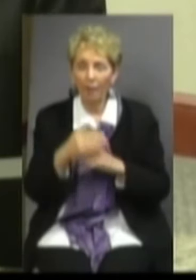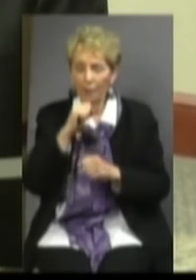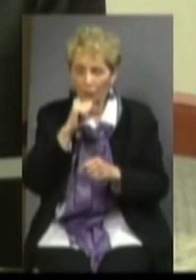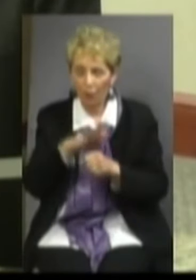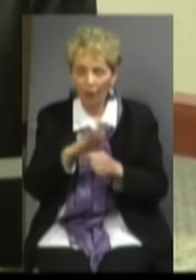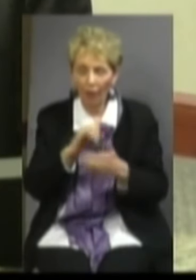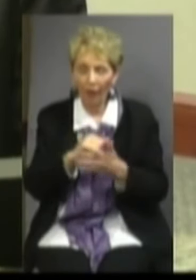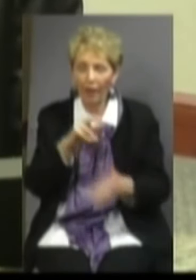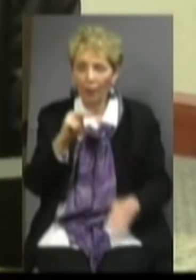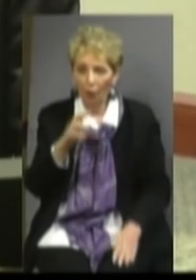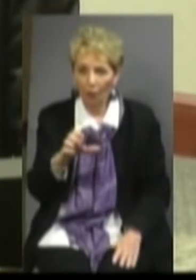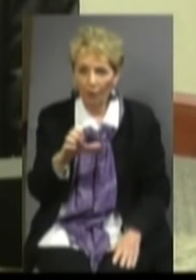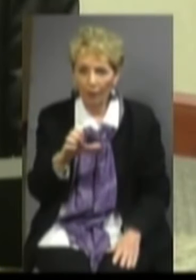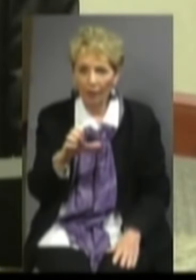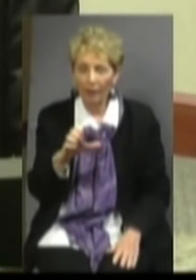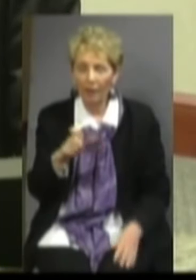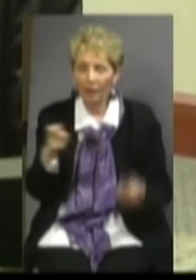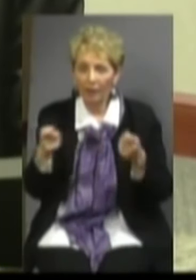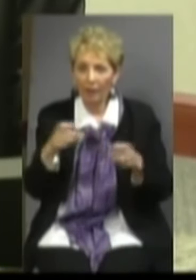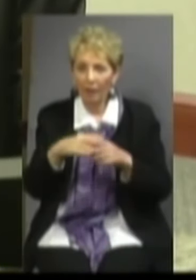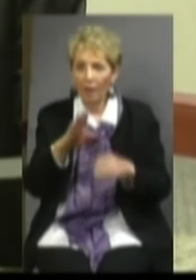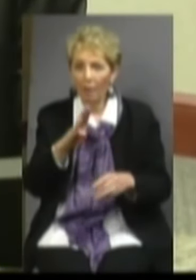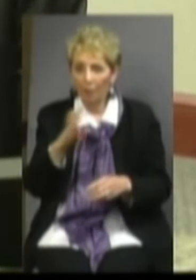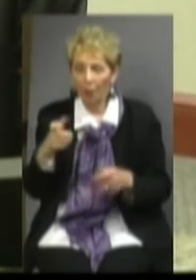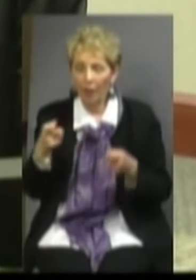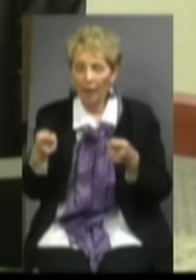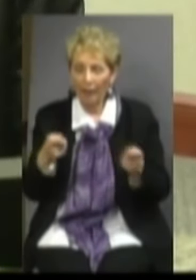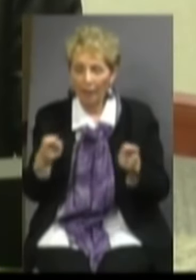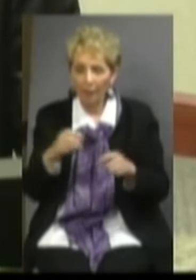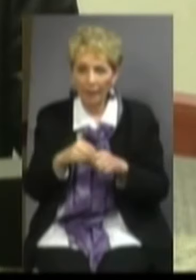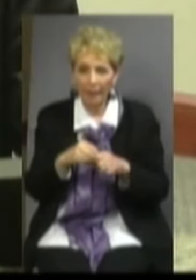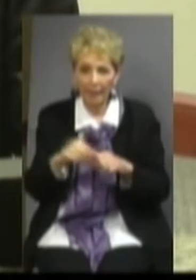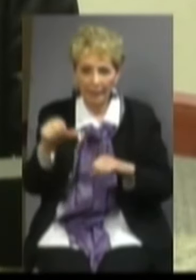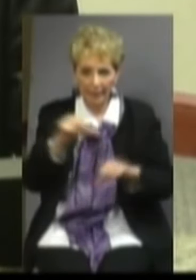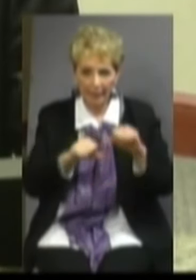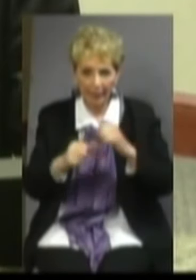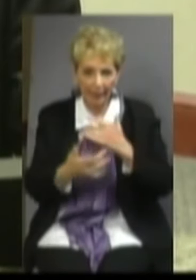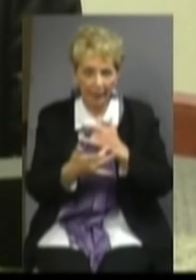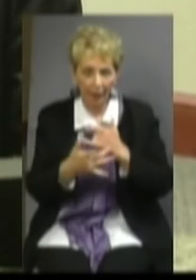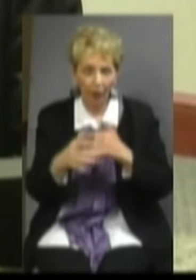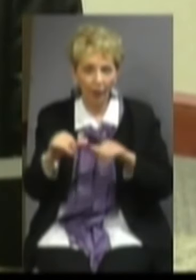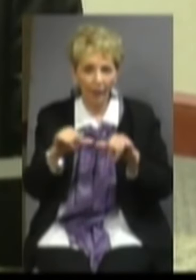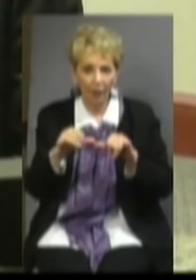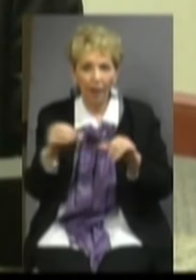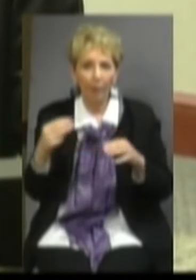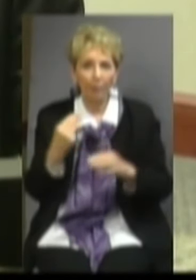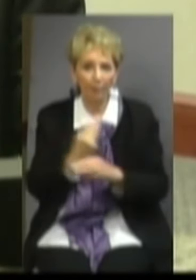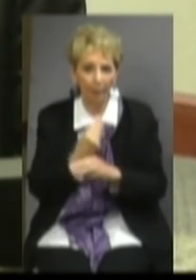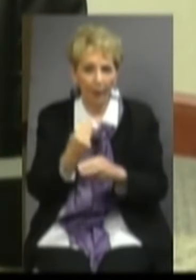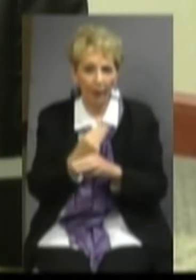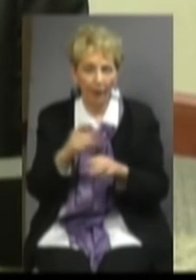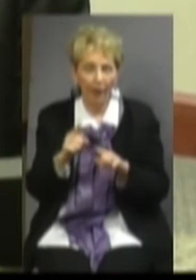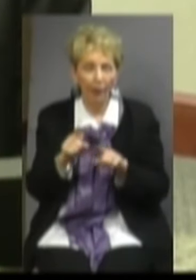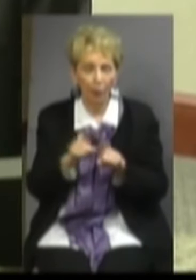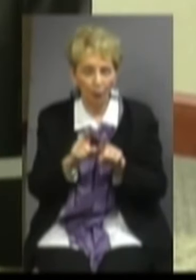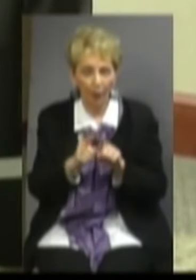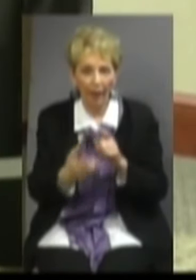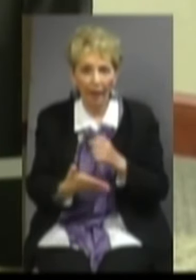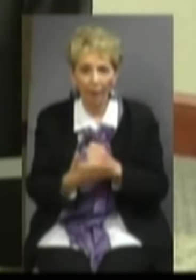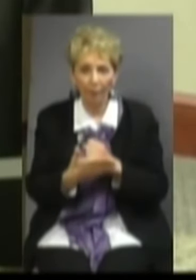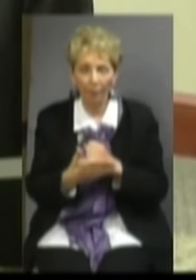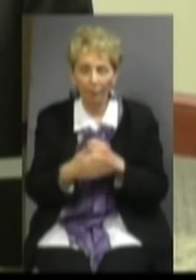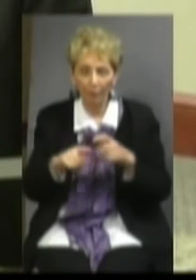North Carolina's dominance and Burke County's dominance in science, technology, and engineering and mathematics, as well as helping